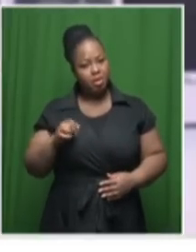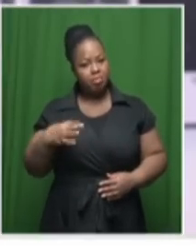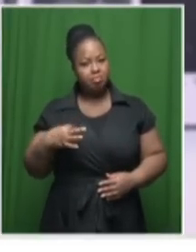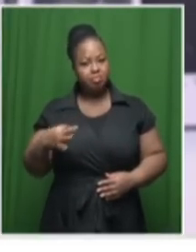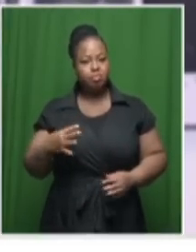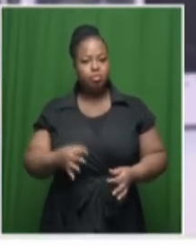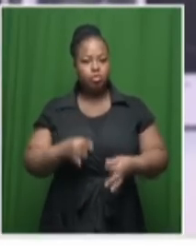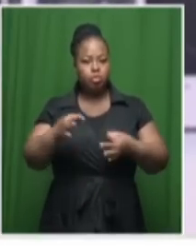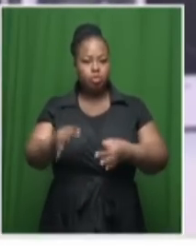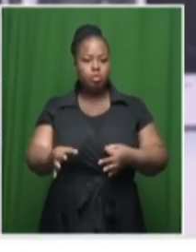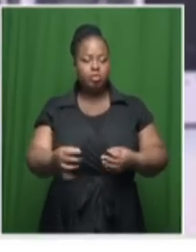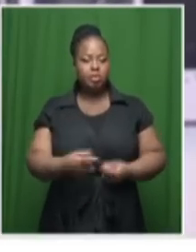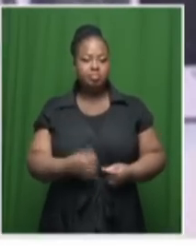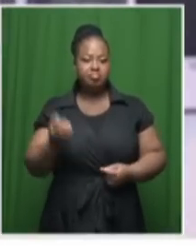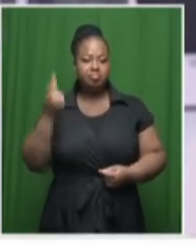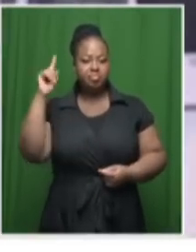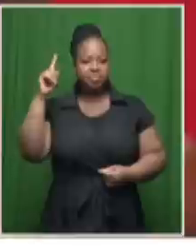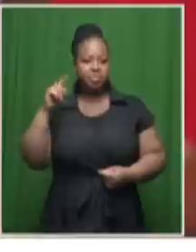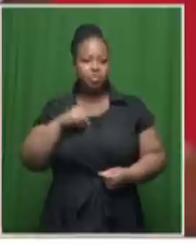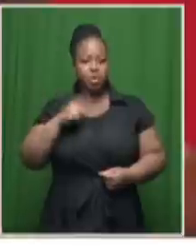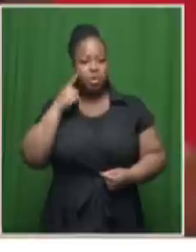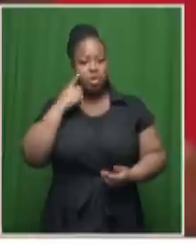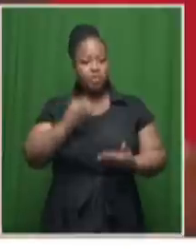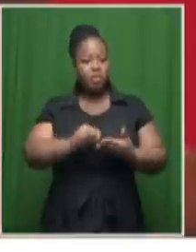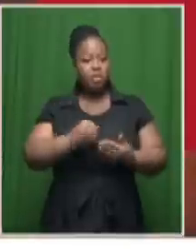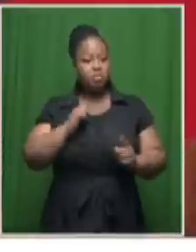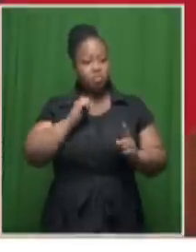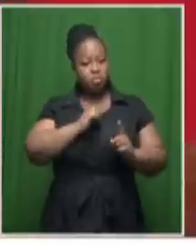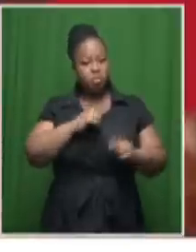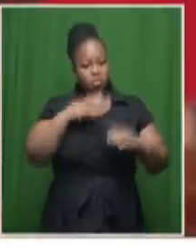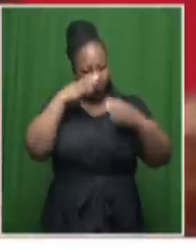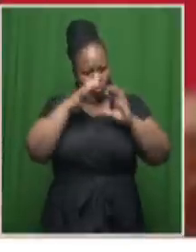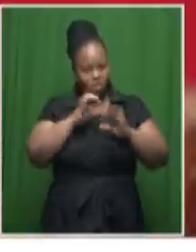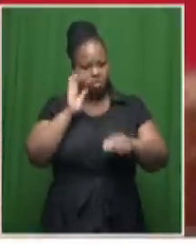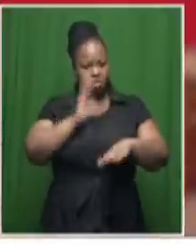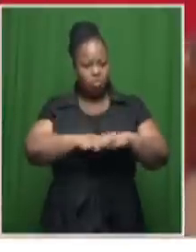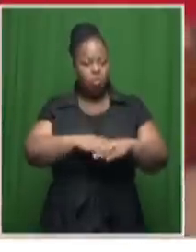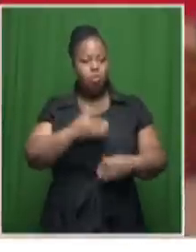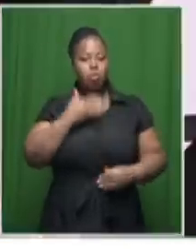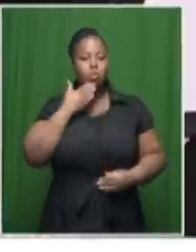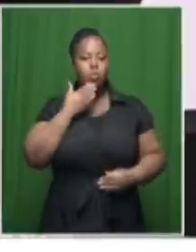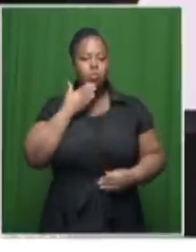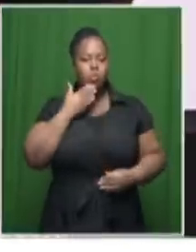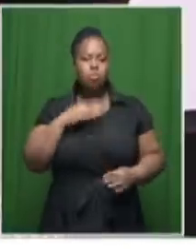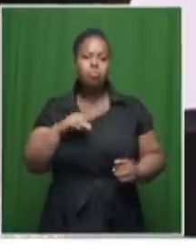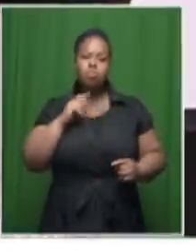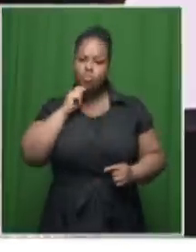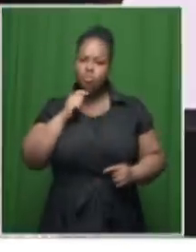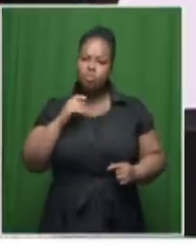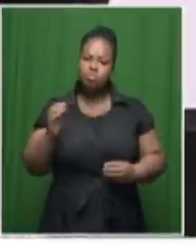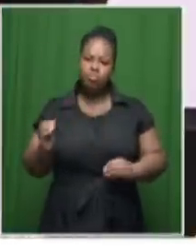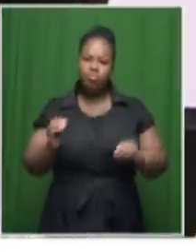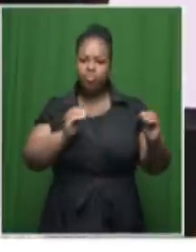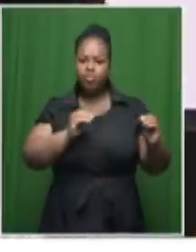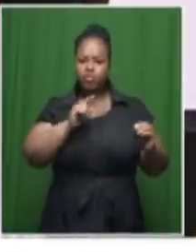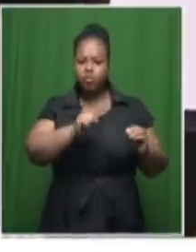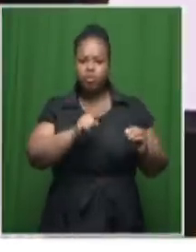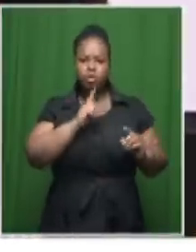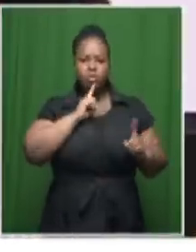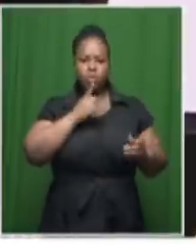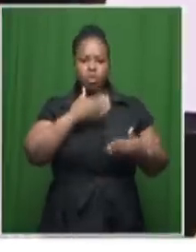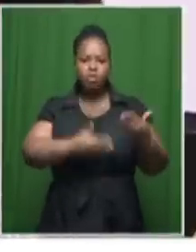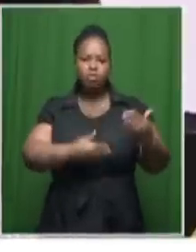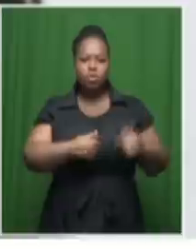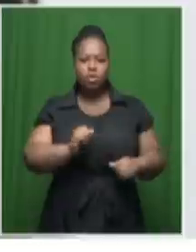application for a postponement was dismissed. Her evidence is to focus on who exactly granted the relocation order